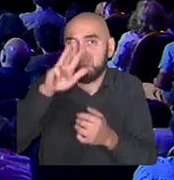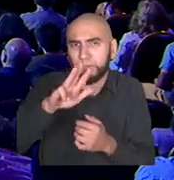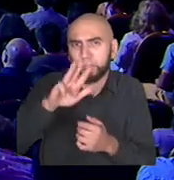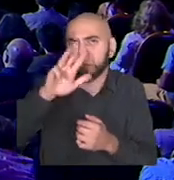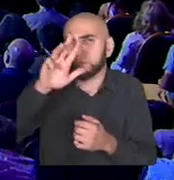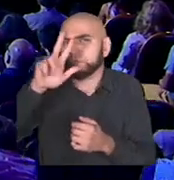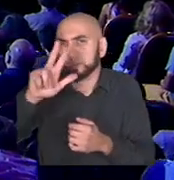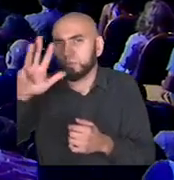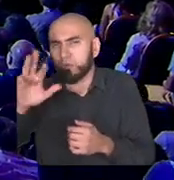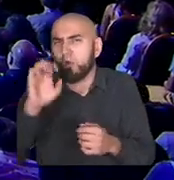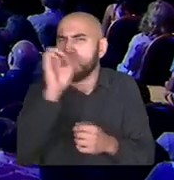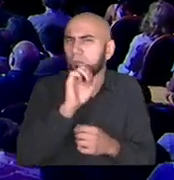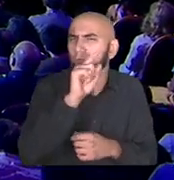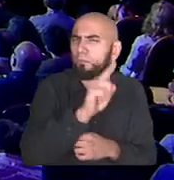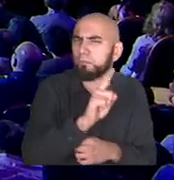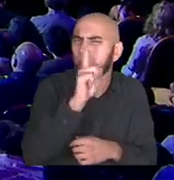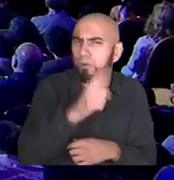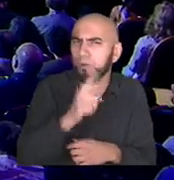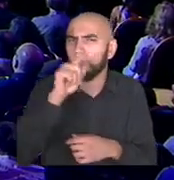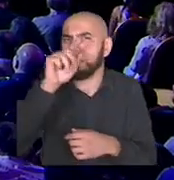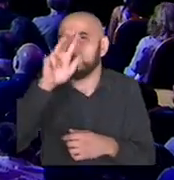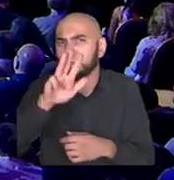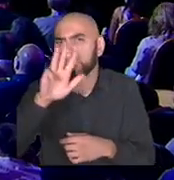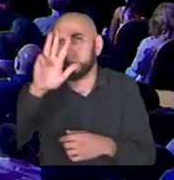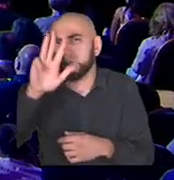same thing as today. Nothing changes. Nothing